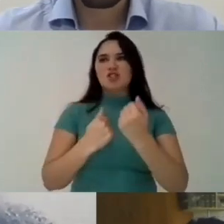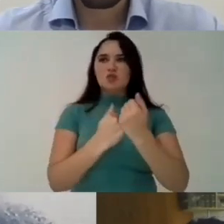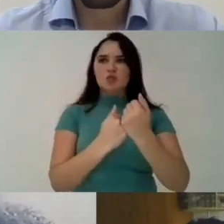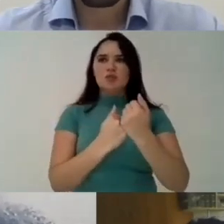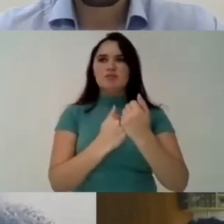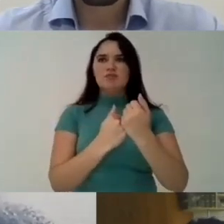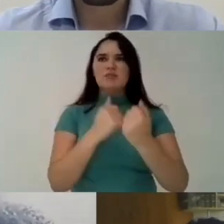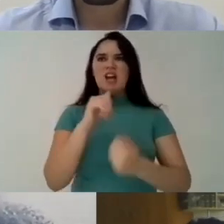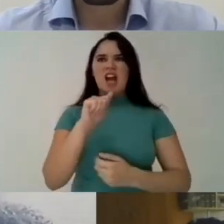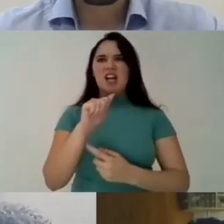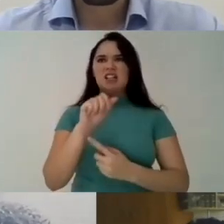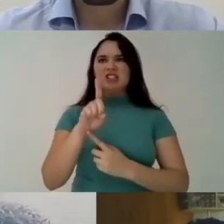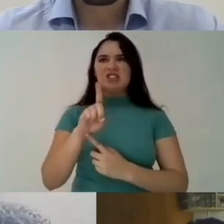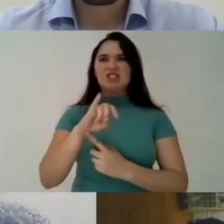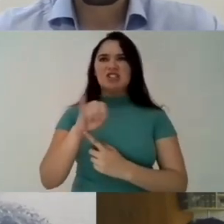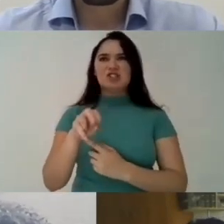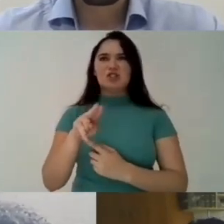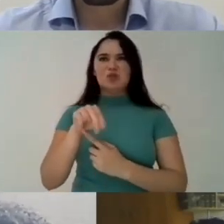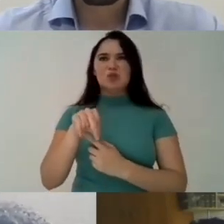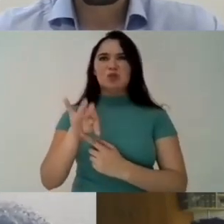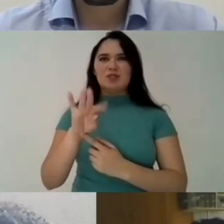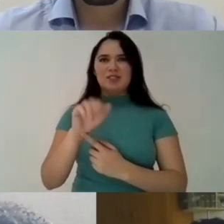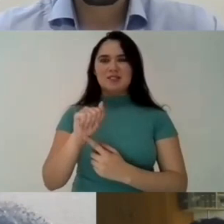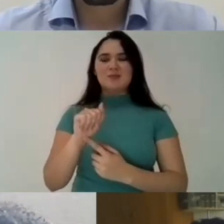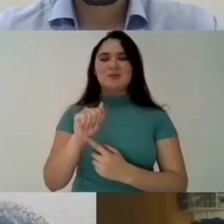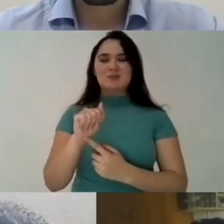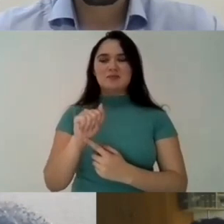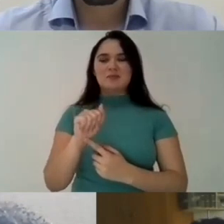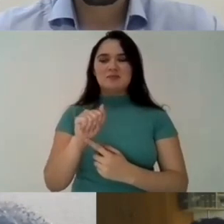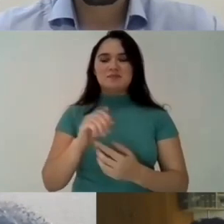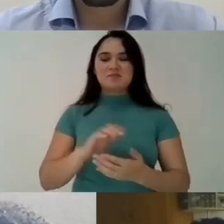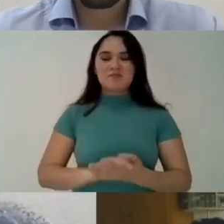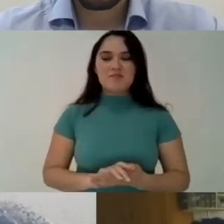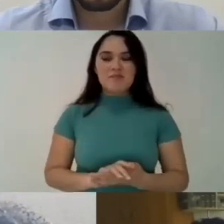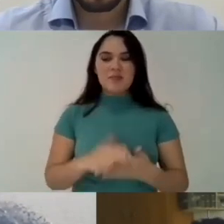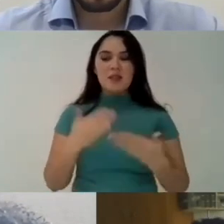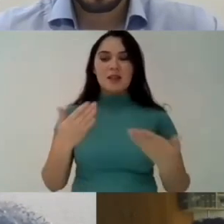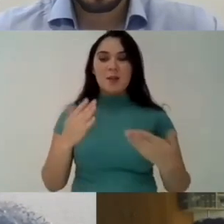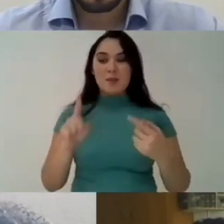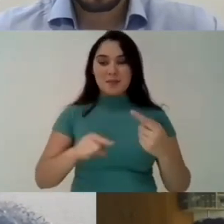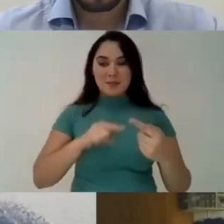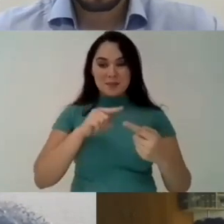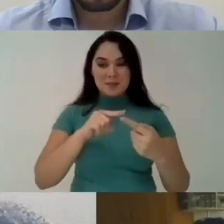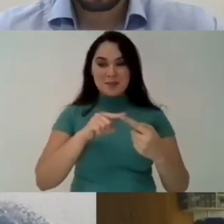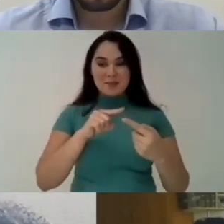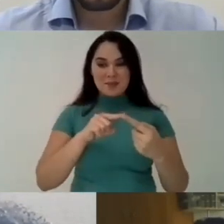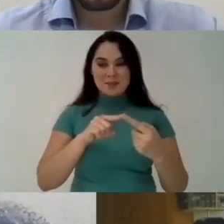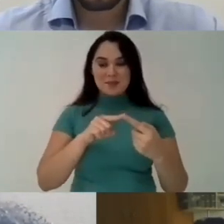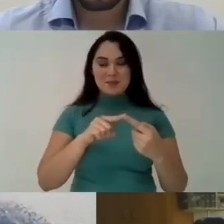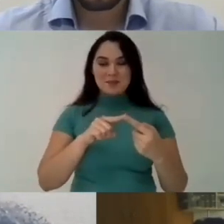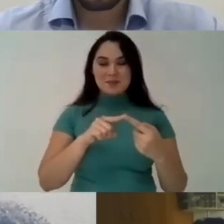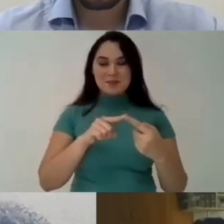professor at the university i am an associate professor